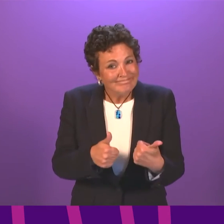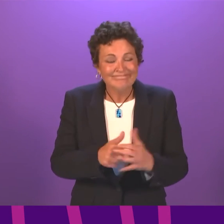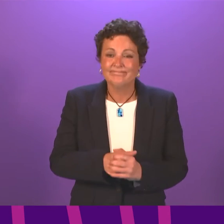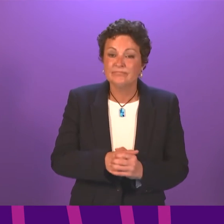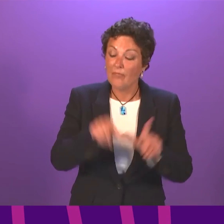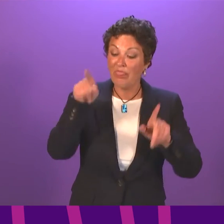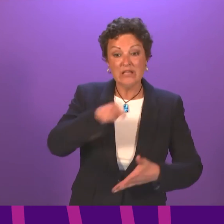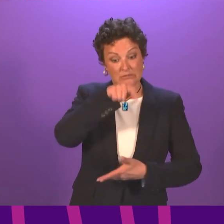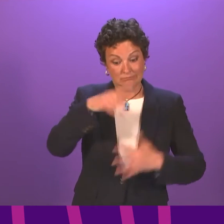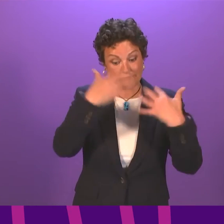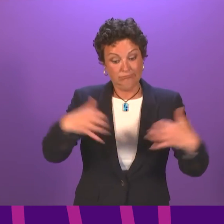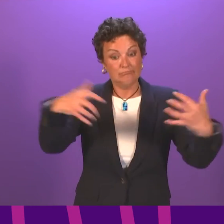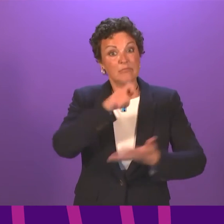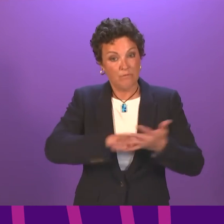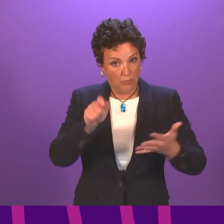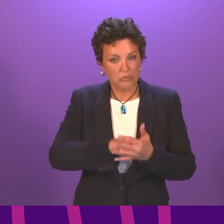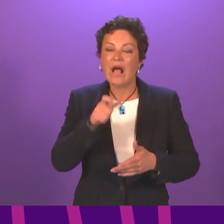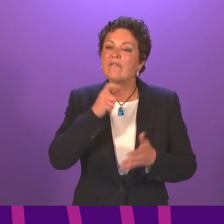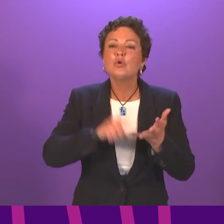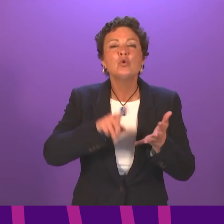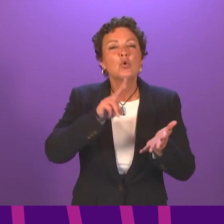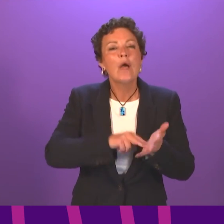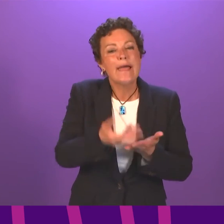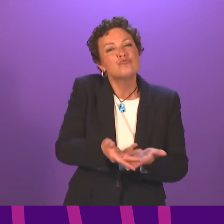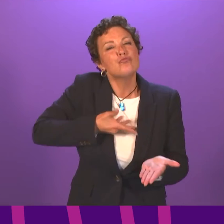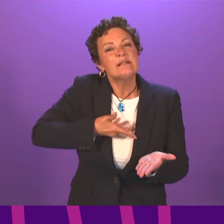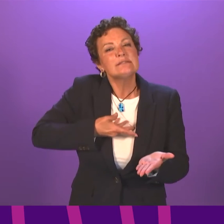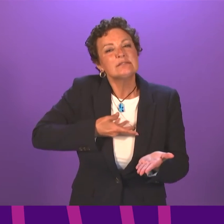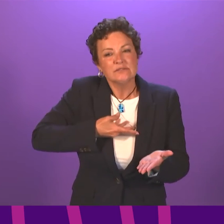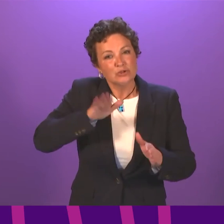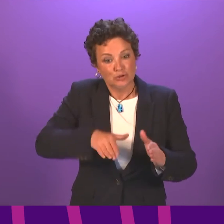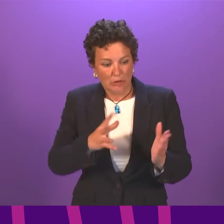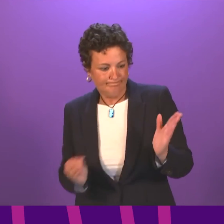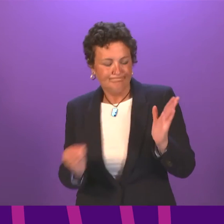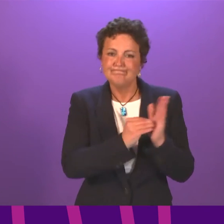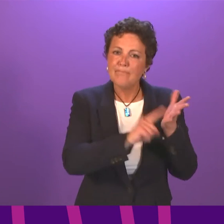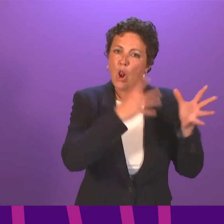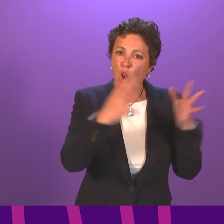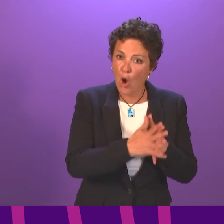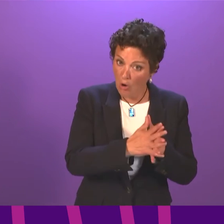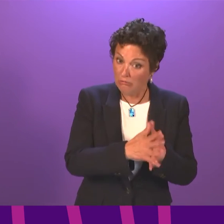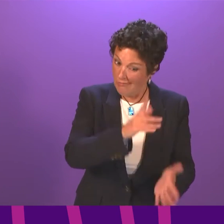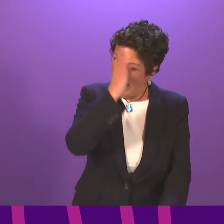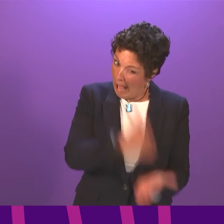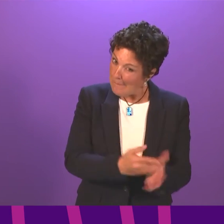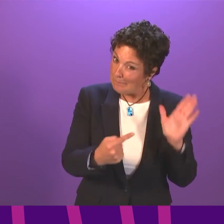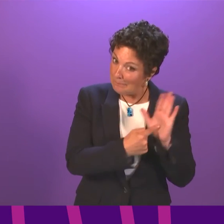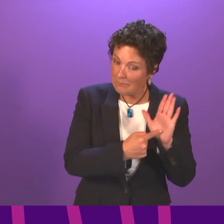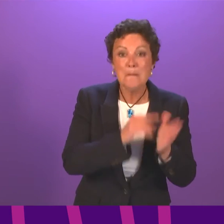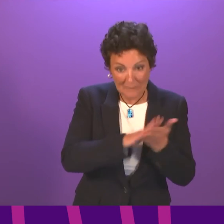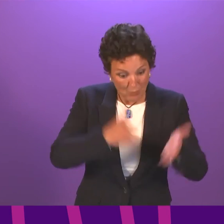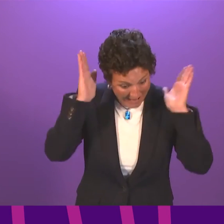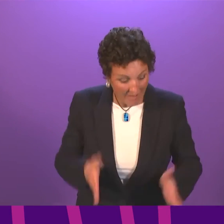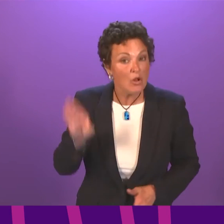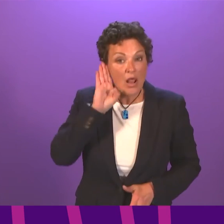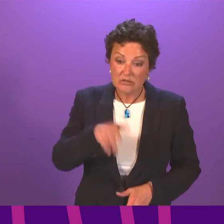Parliament voted to incorporate the UN Convention on the Rights of the Child into law. If that is to mean something, we must listen to what young people are telling us right